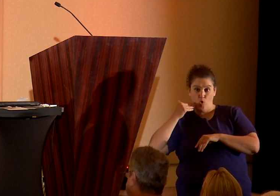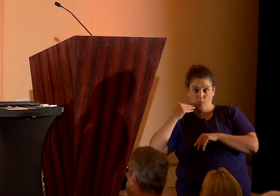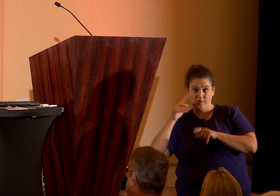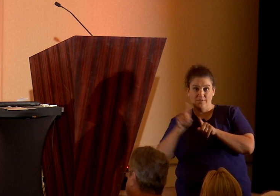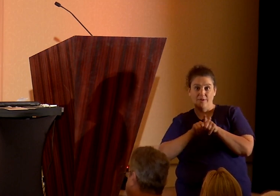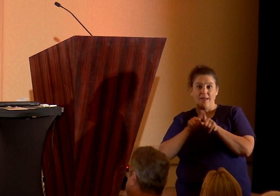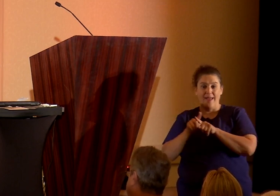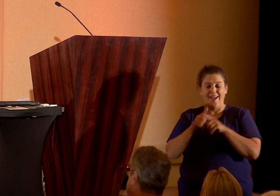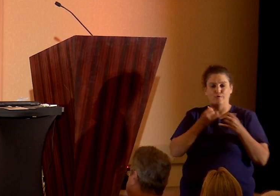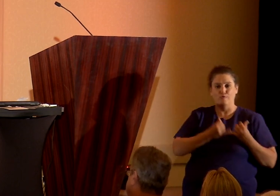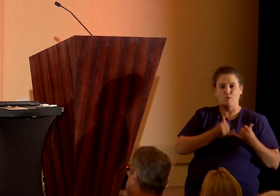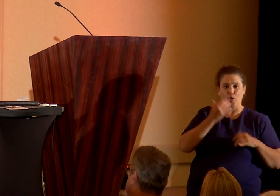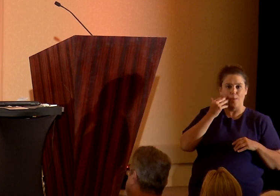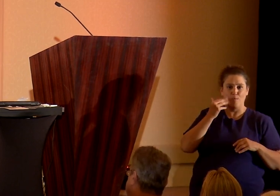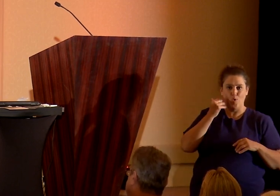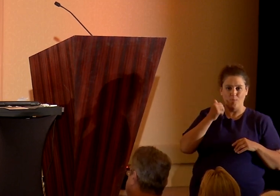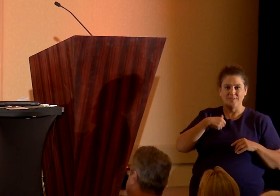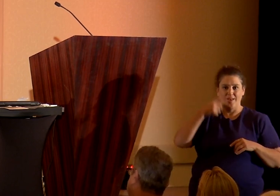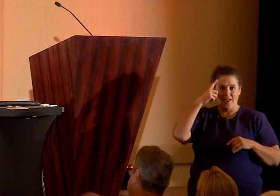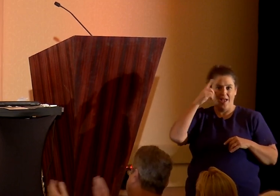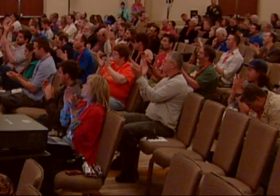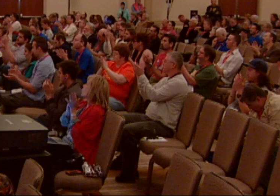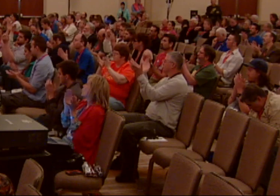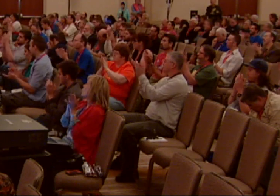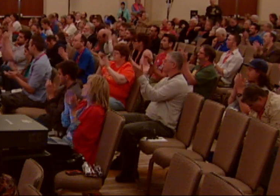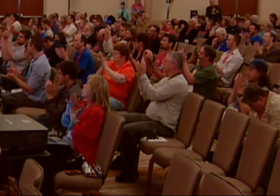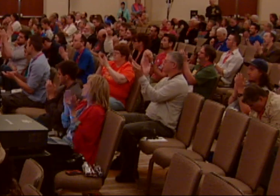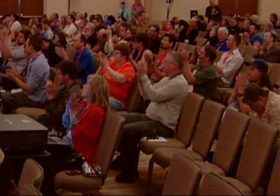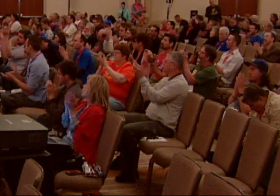current Mormons. And I say that's very good news.